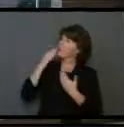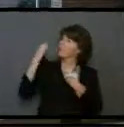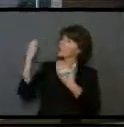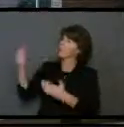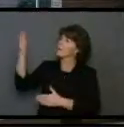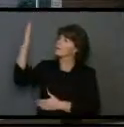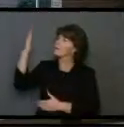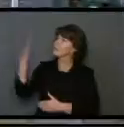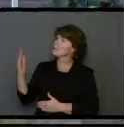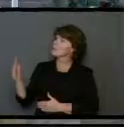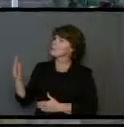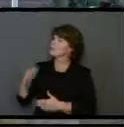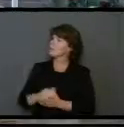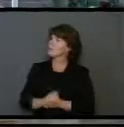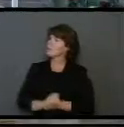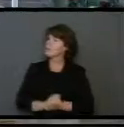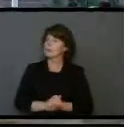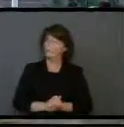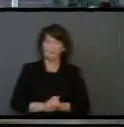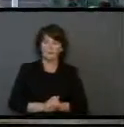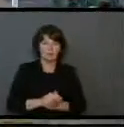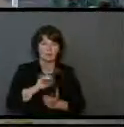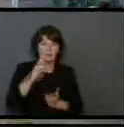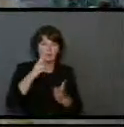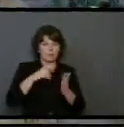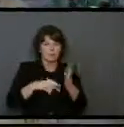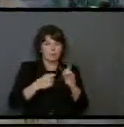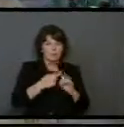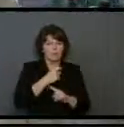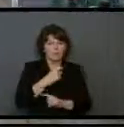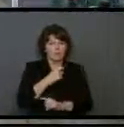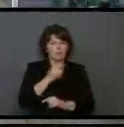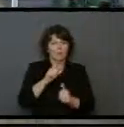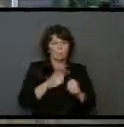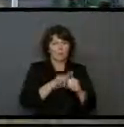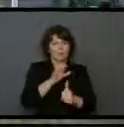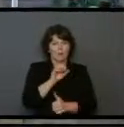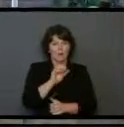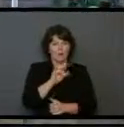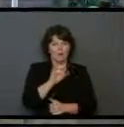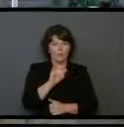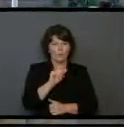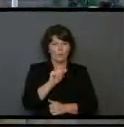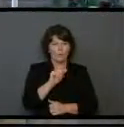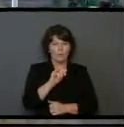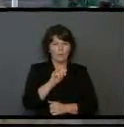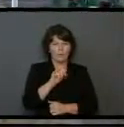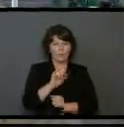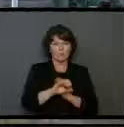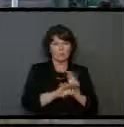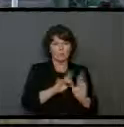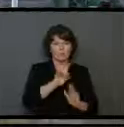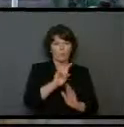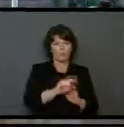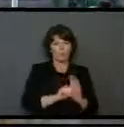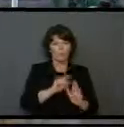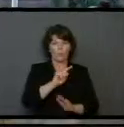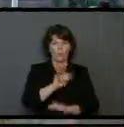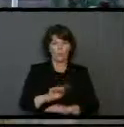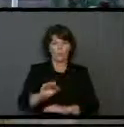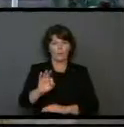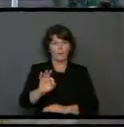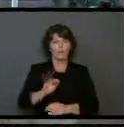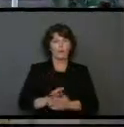be to God. The epistle reading is written in 1 Corinthians 1, verses 1